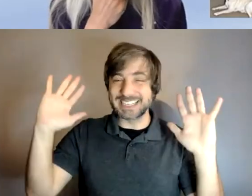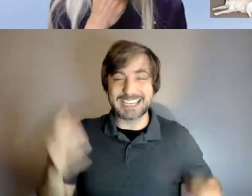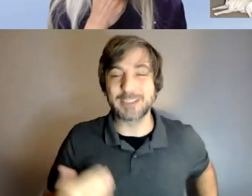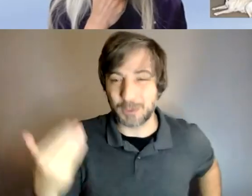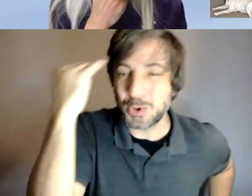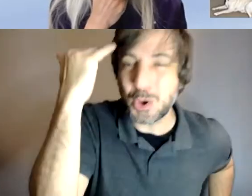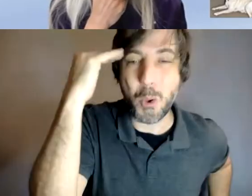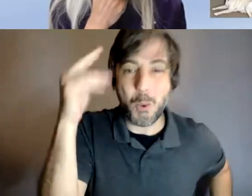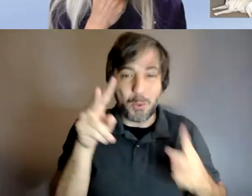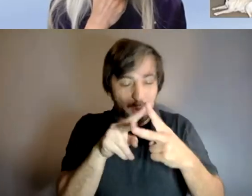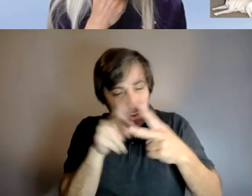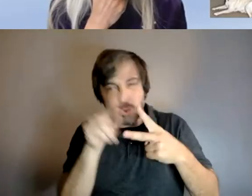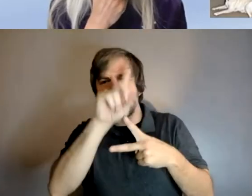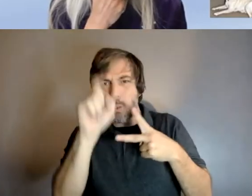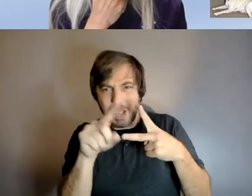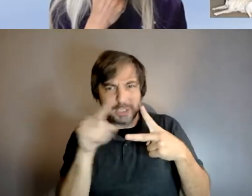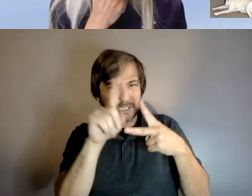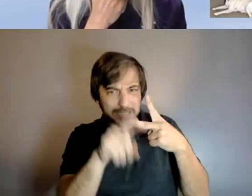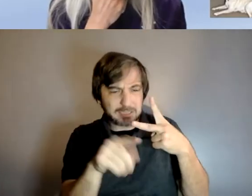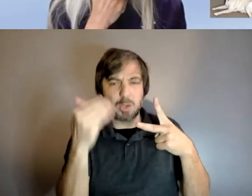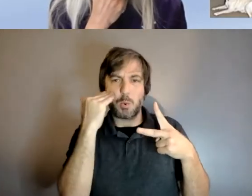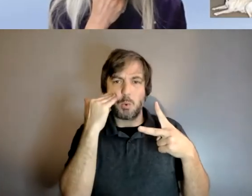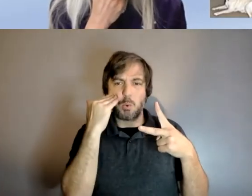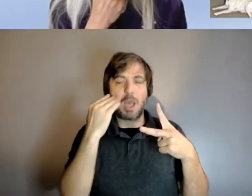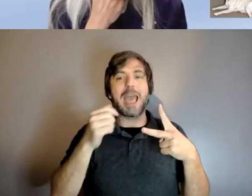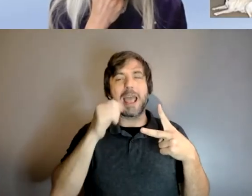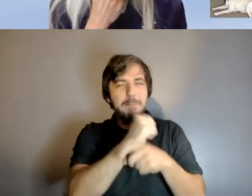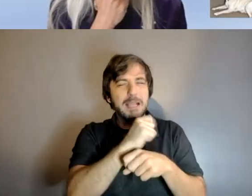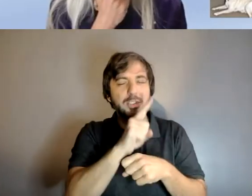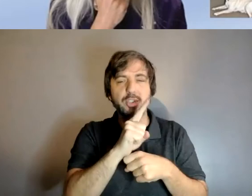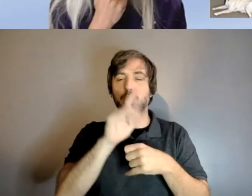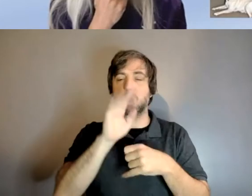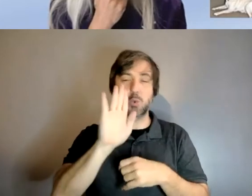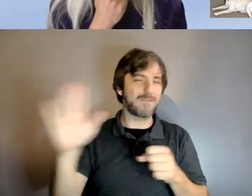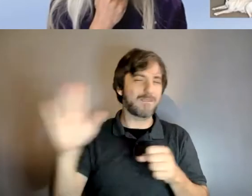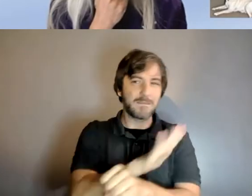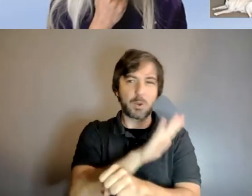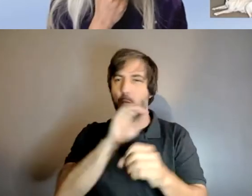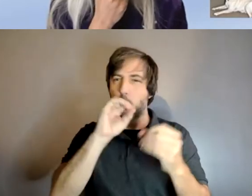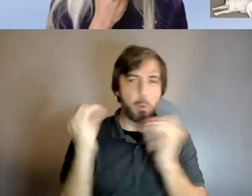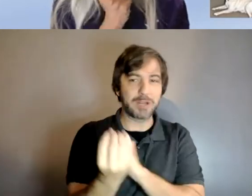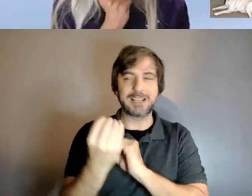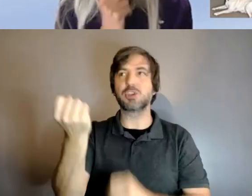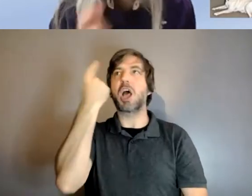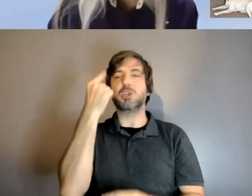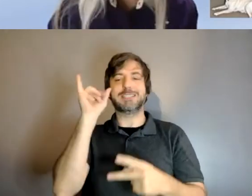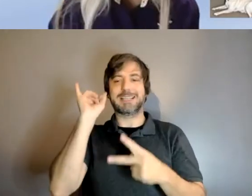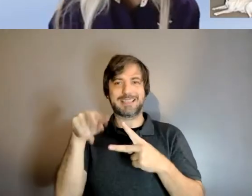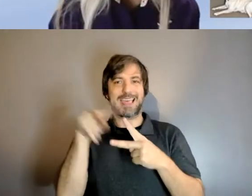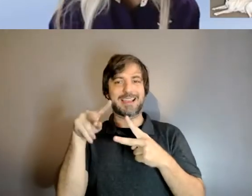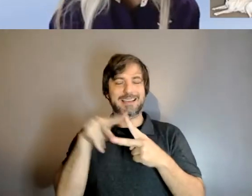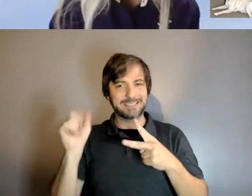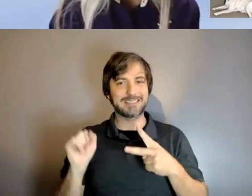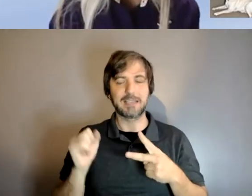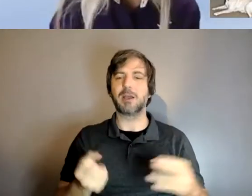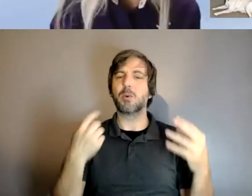know what you can ask and make sure that everyone in your organization understands that um and we have a ton